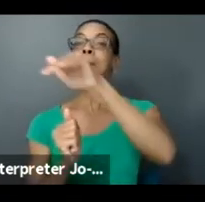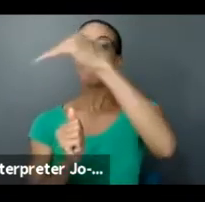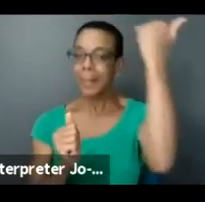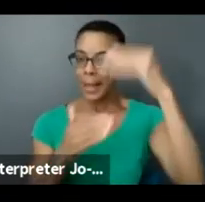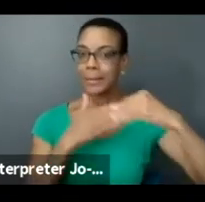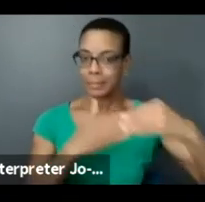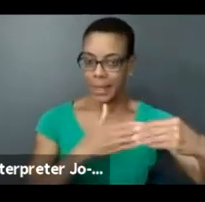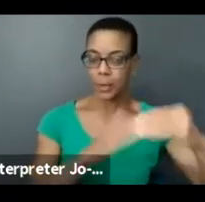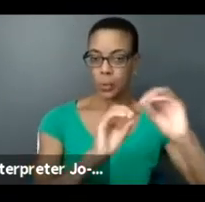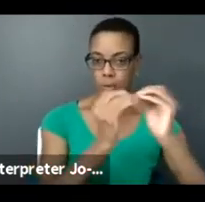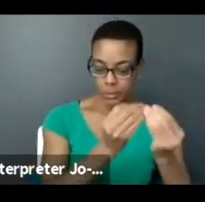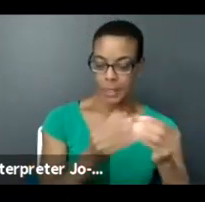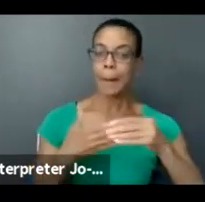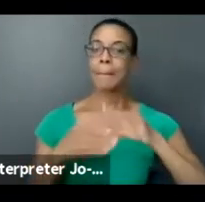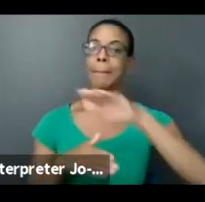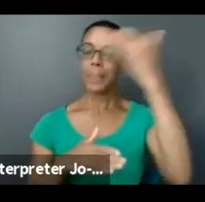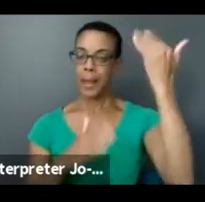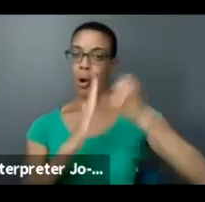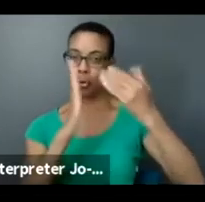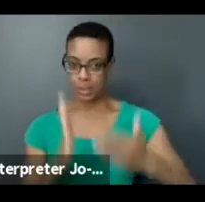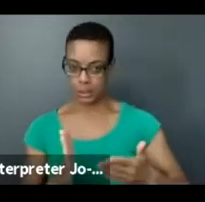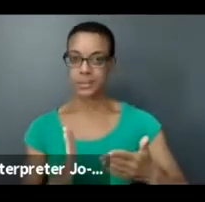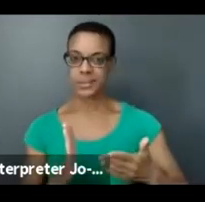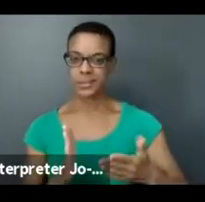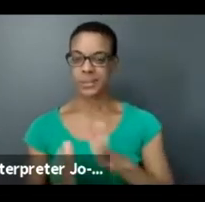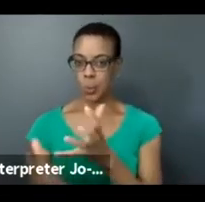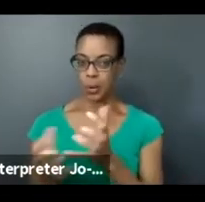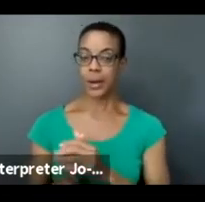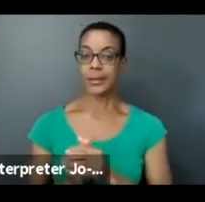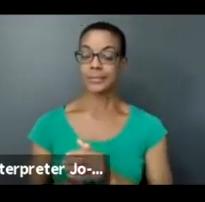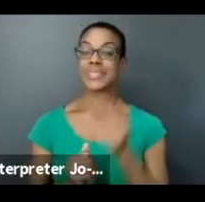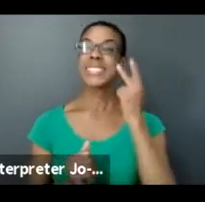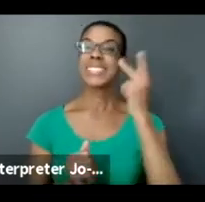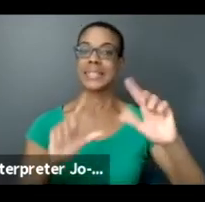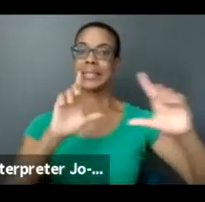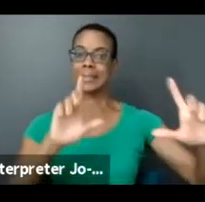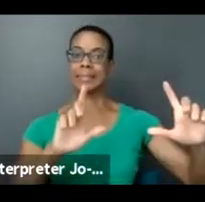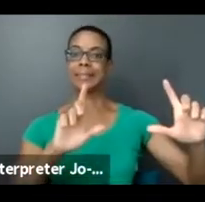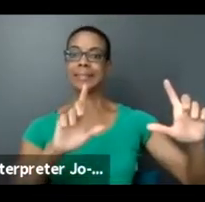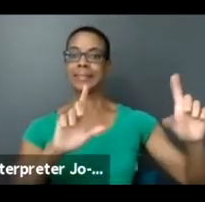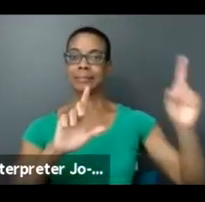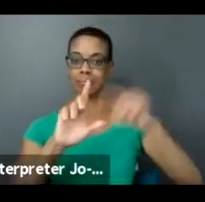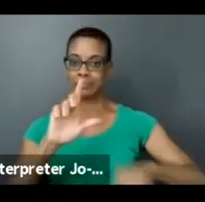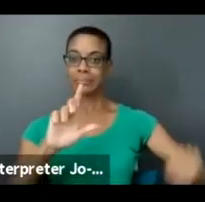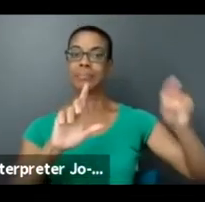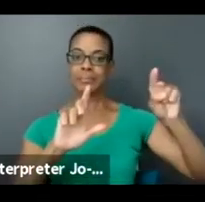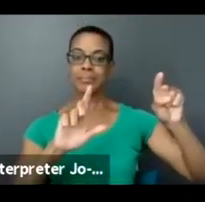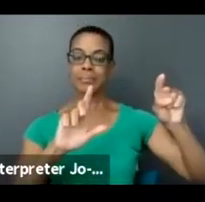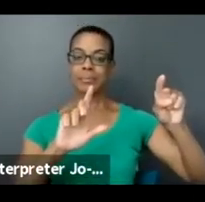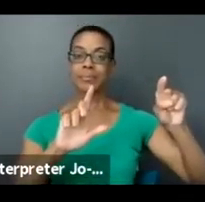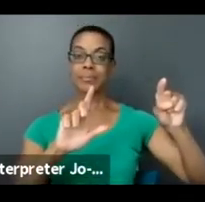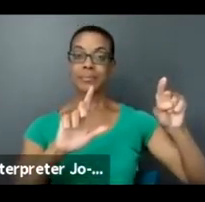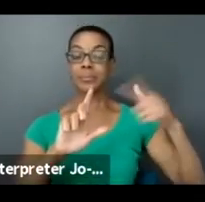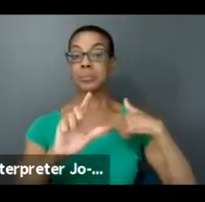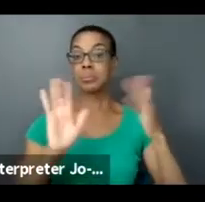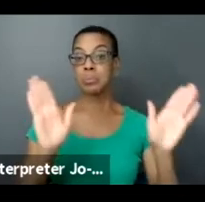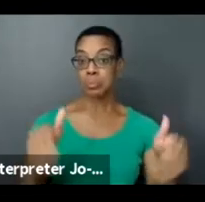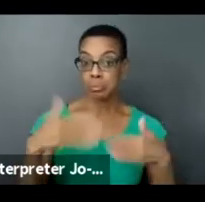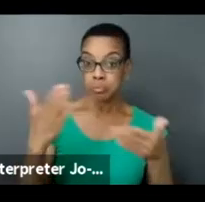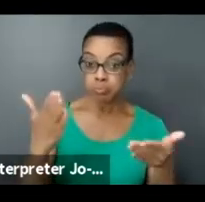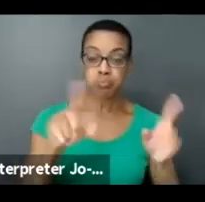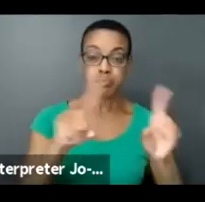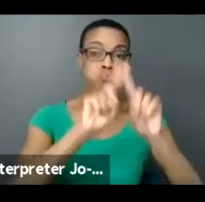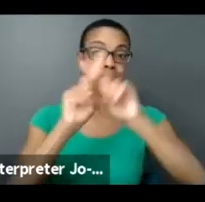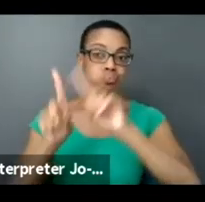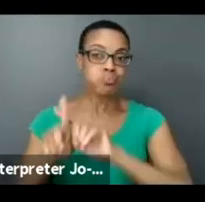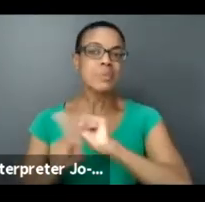and Black artists. And I'm showing you this pie chart here because I want you to see that we did propose a number of different